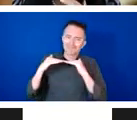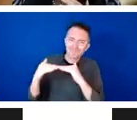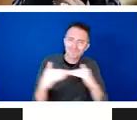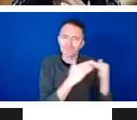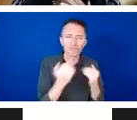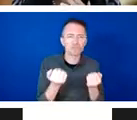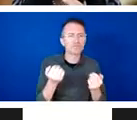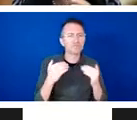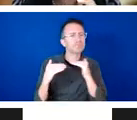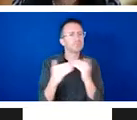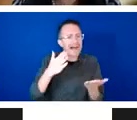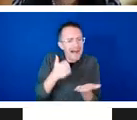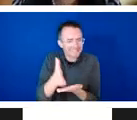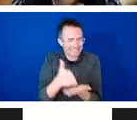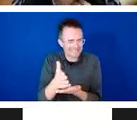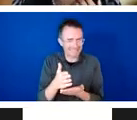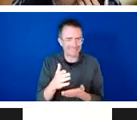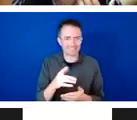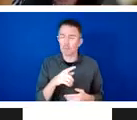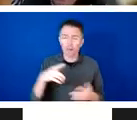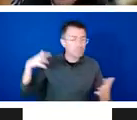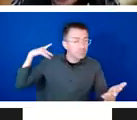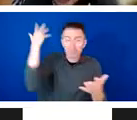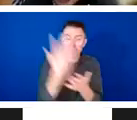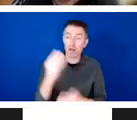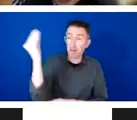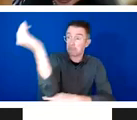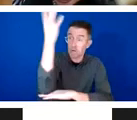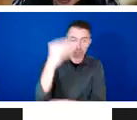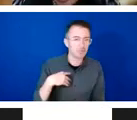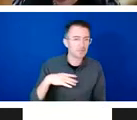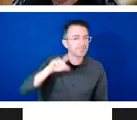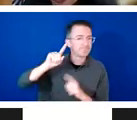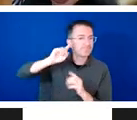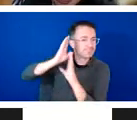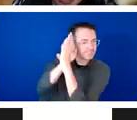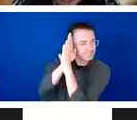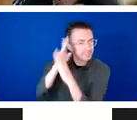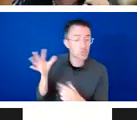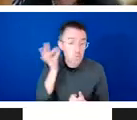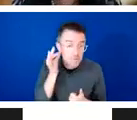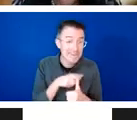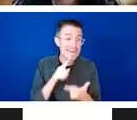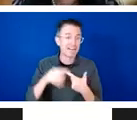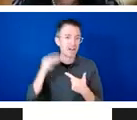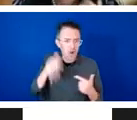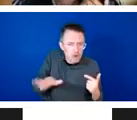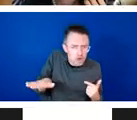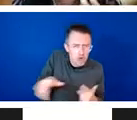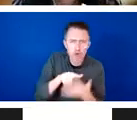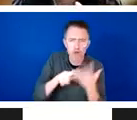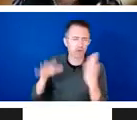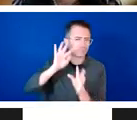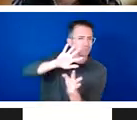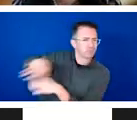equality is only possible when we realize sexual and reproductive health and rights. And by doing that, we also